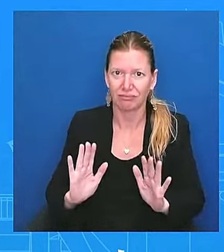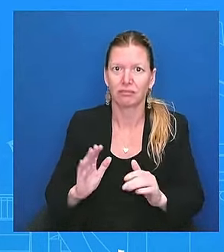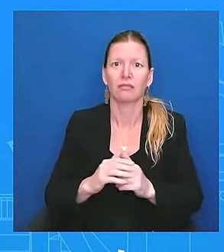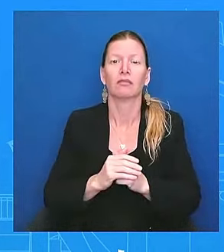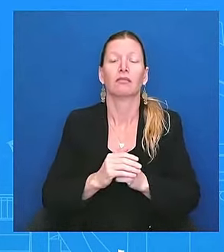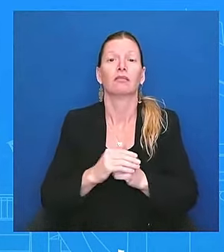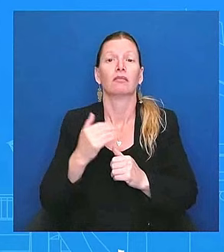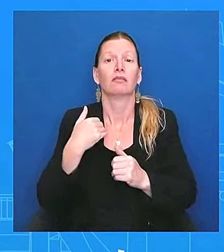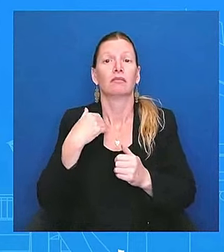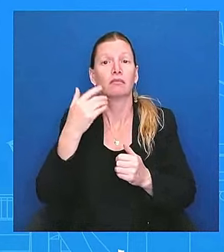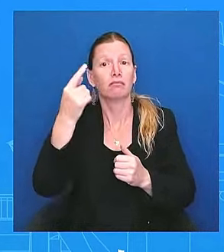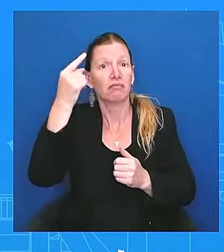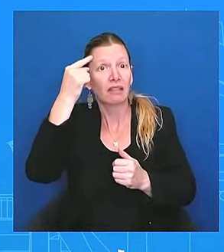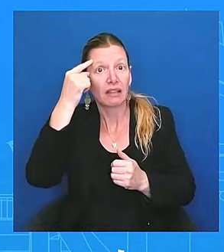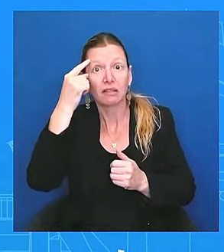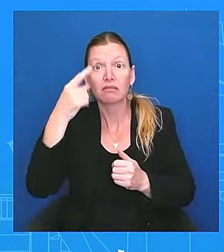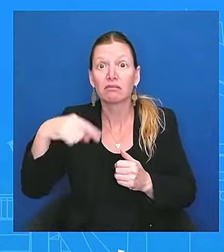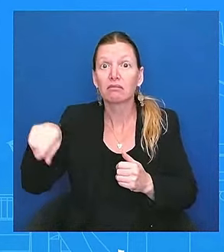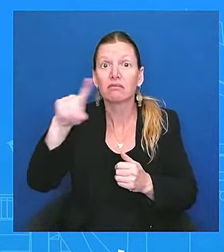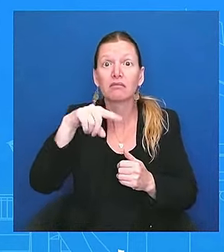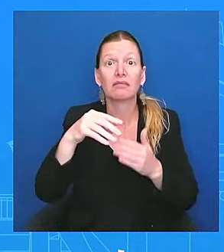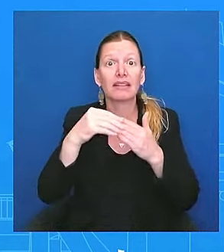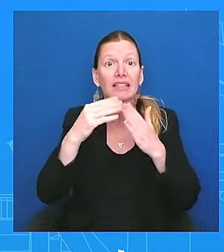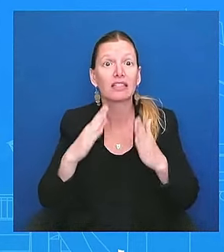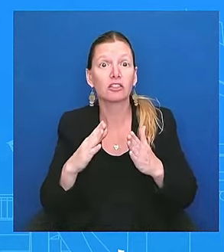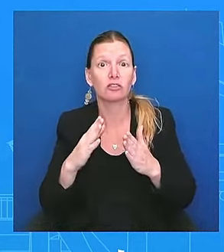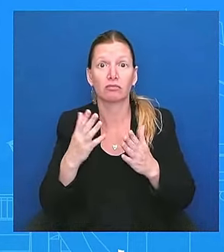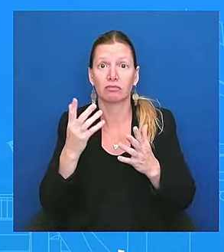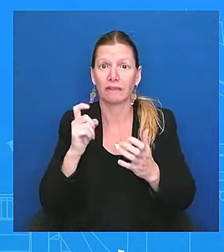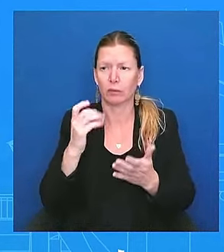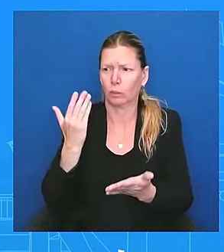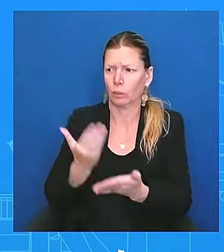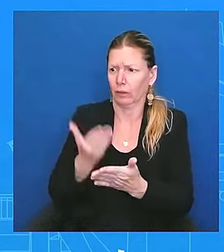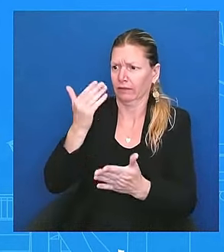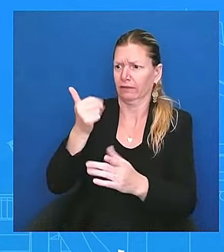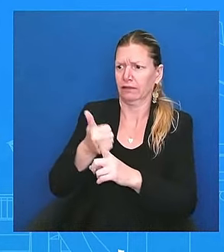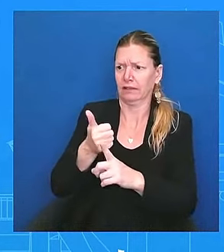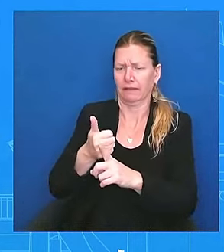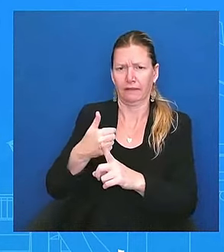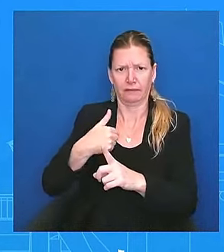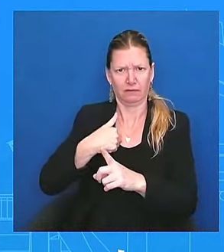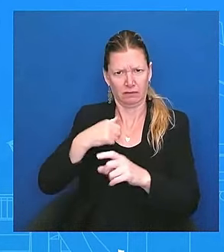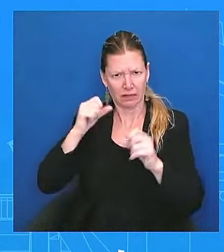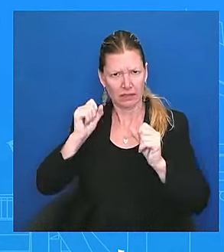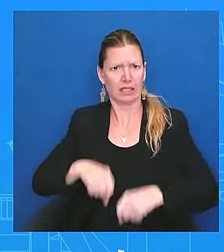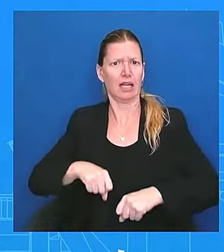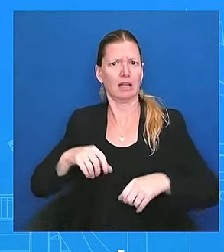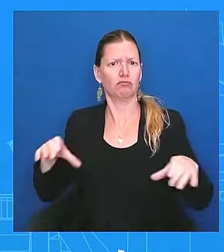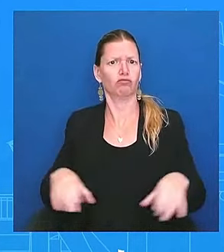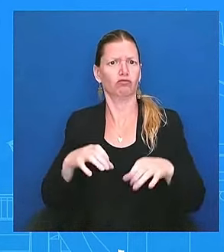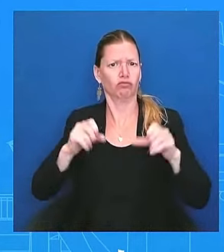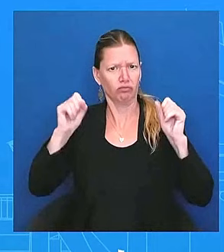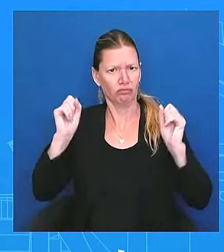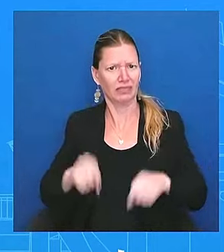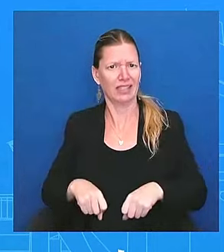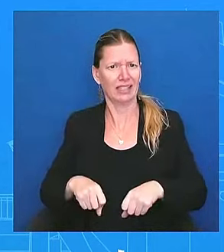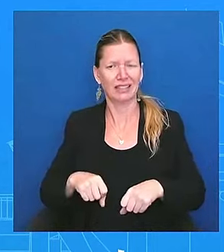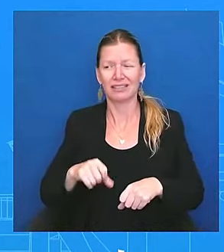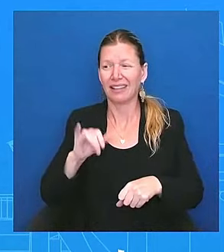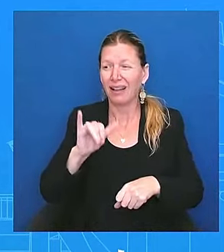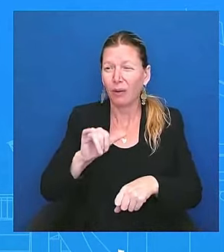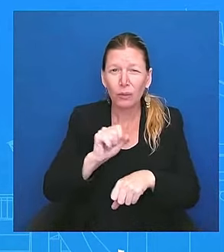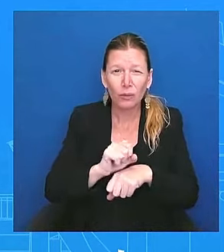in and day out work. And yes, the president's going to have engagement. He's going to be out there speaking to the American people.